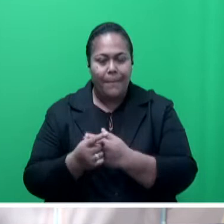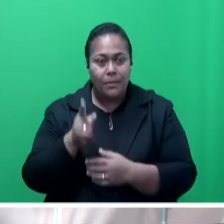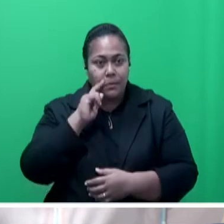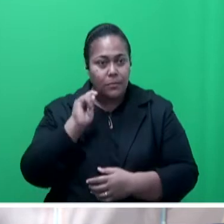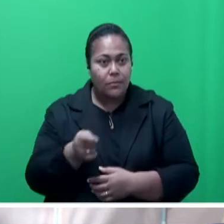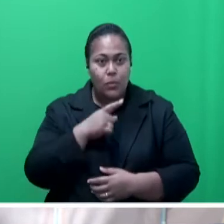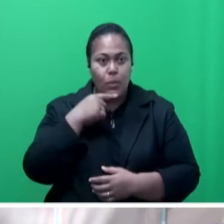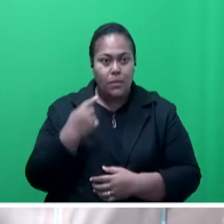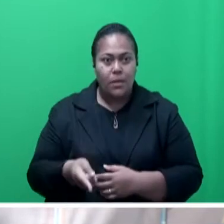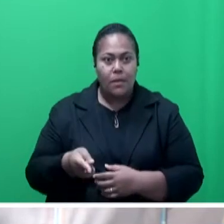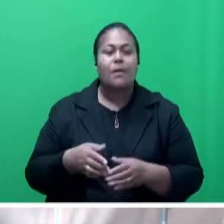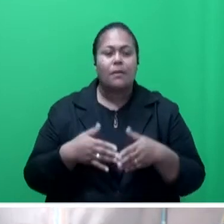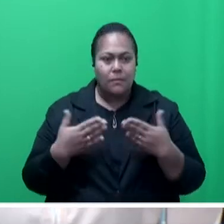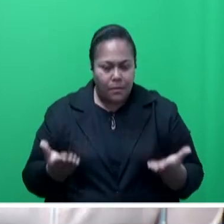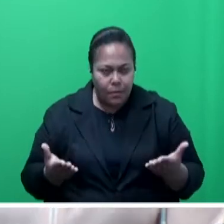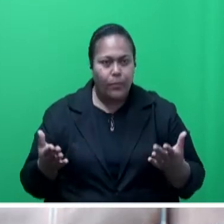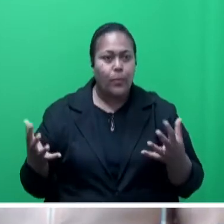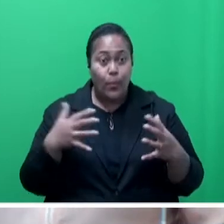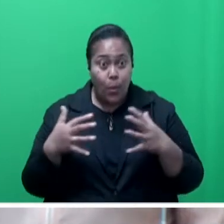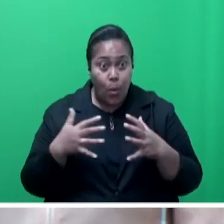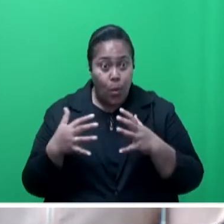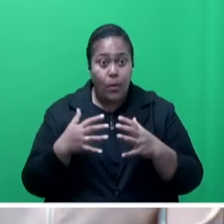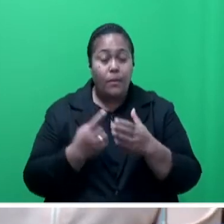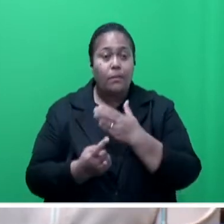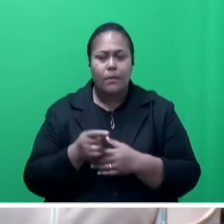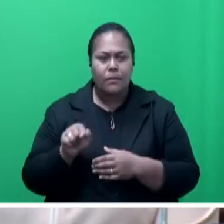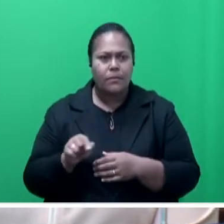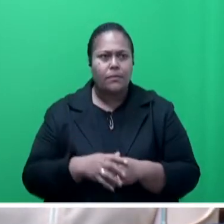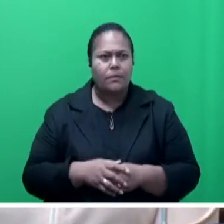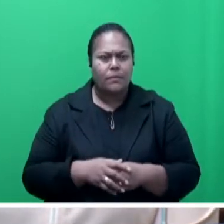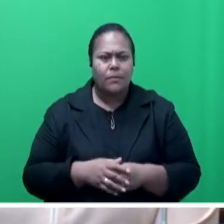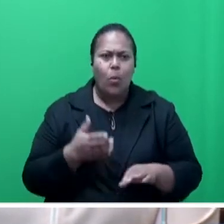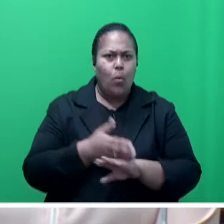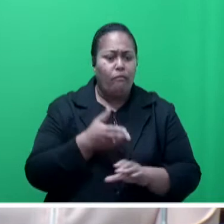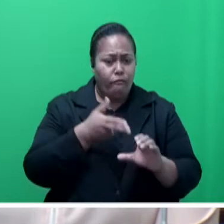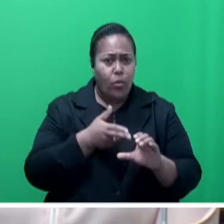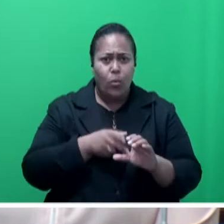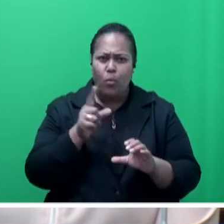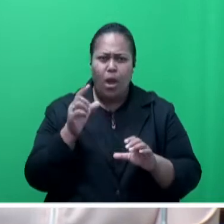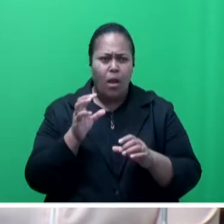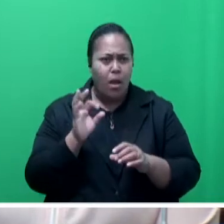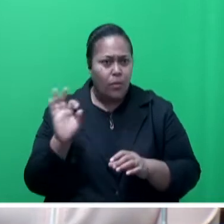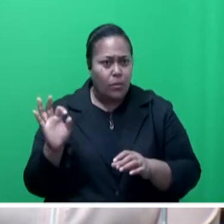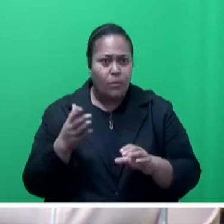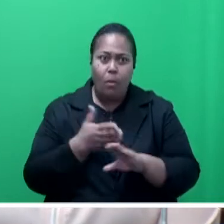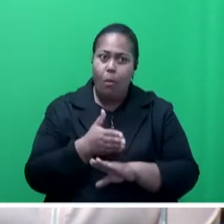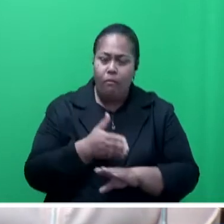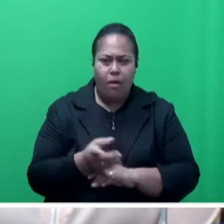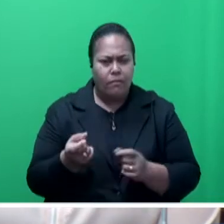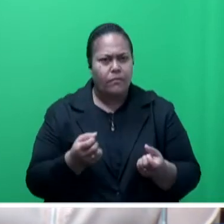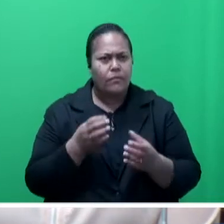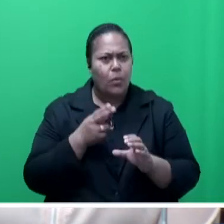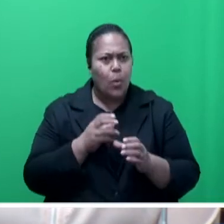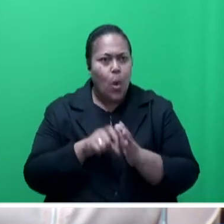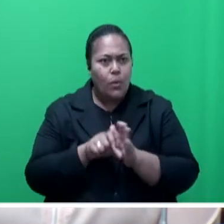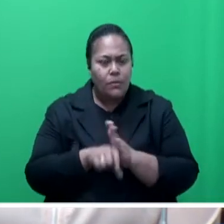oil prices, Mr. Speaker, sir, are currently hovering over $100 US dollars a barrel, and wheat and other community prices have been rising rapidly, sir.